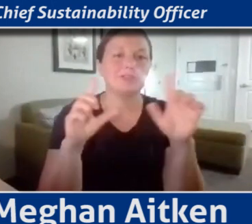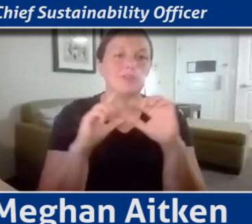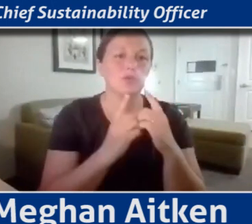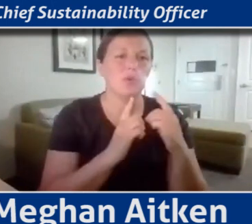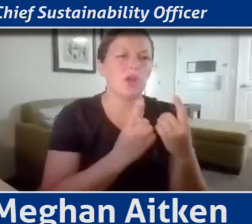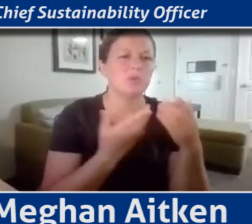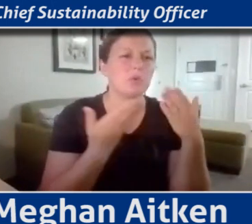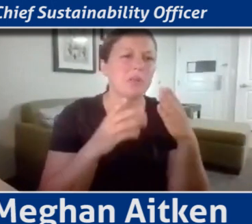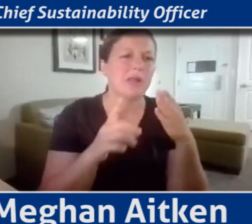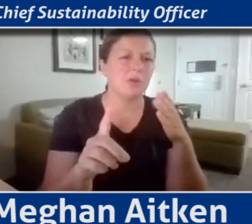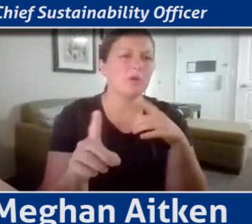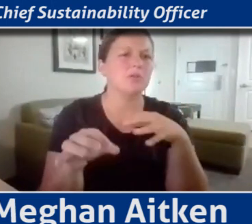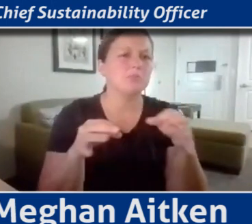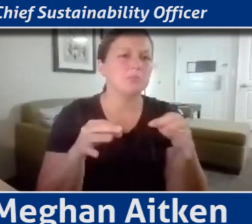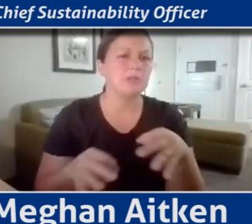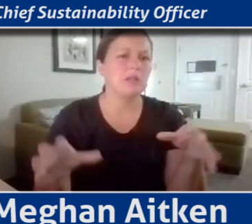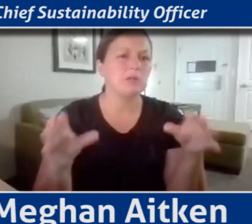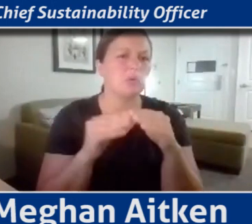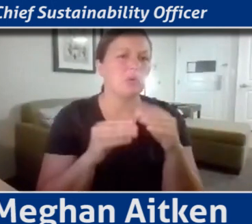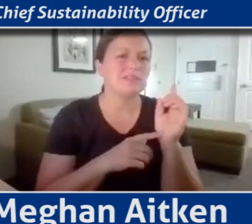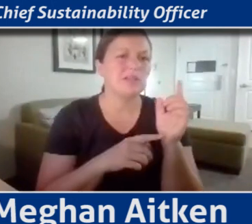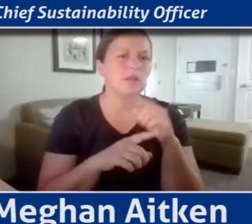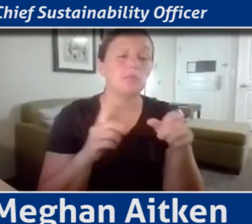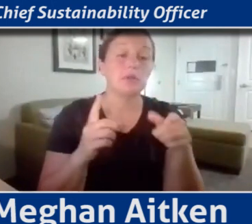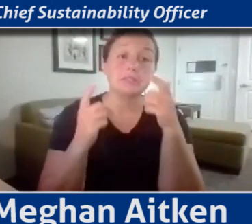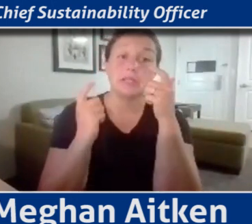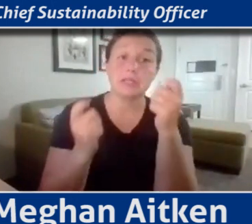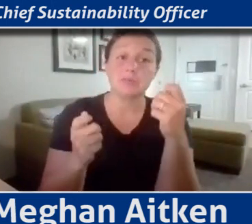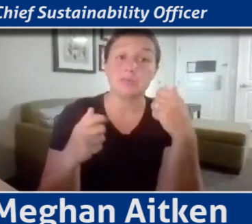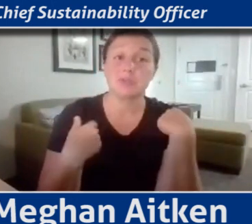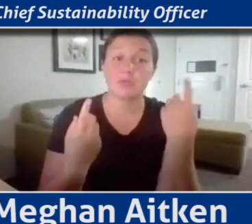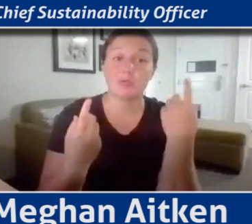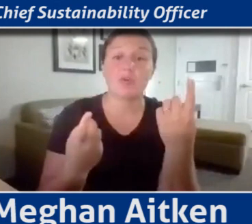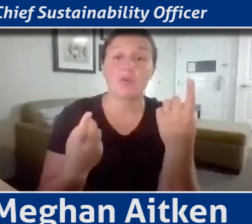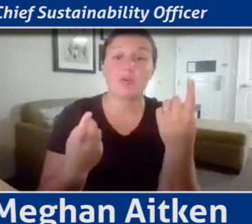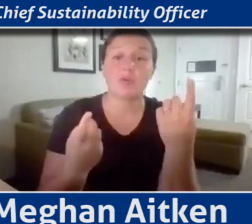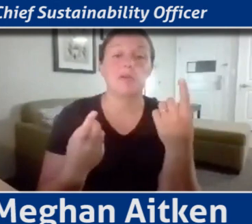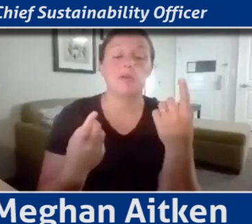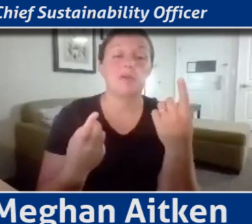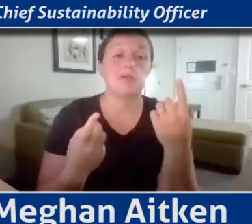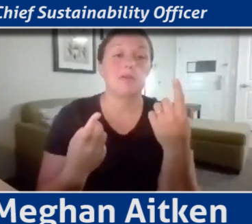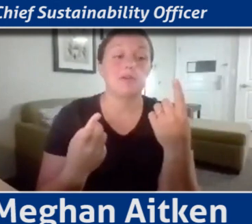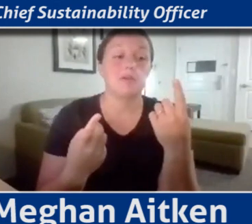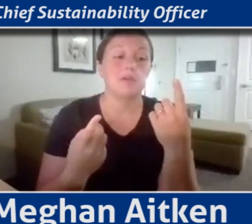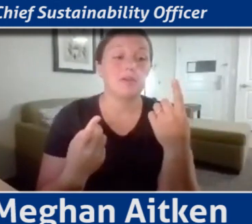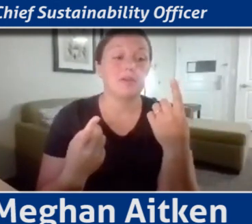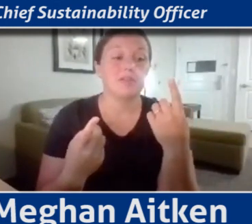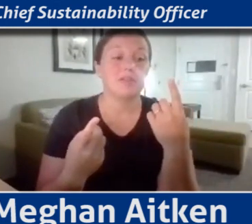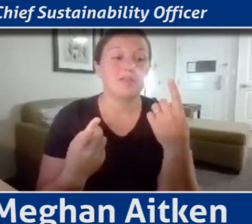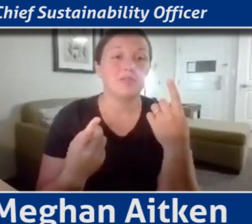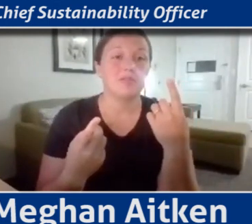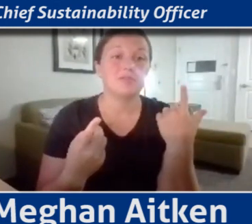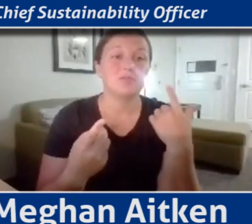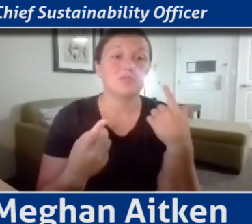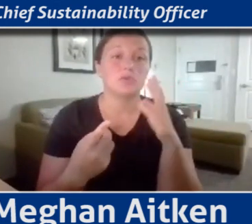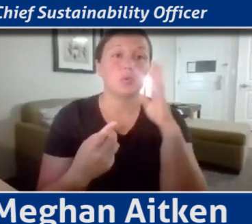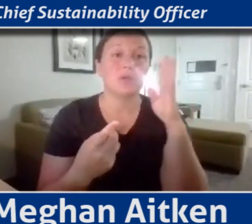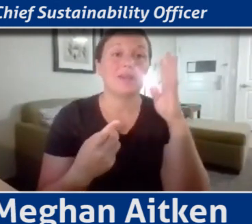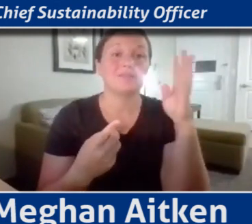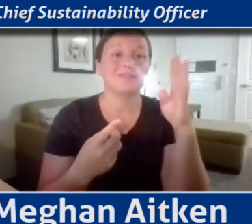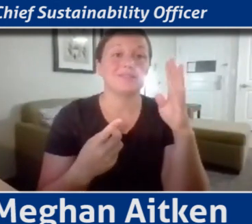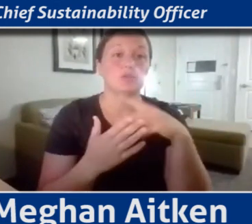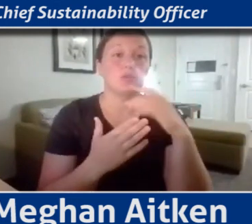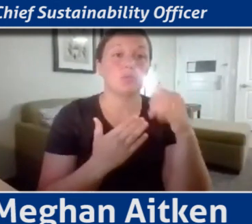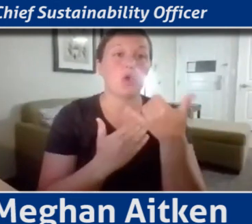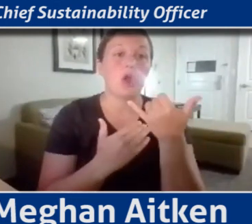in a second, but what's already been interesting, I think is just our integration as a project team. Um, having the ability to